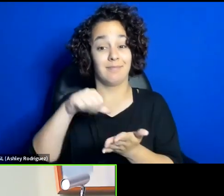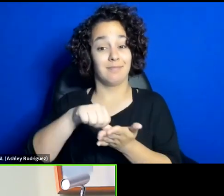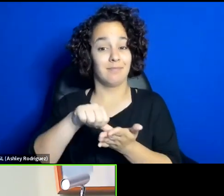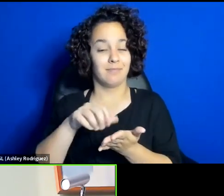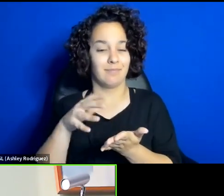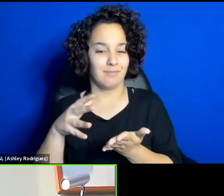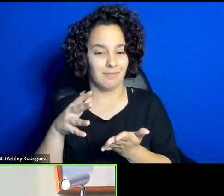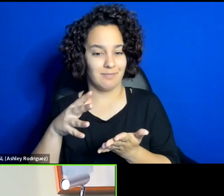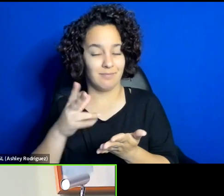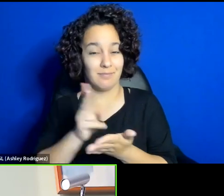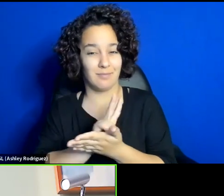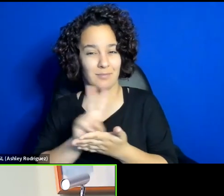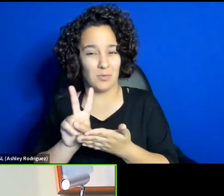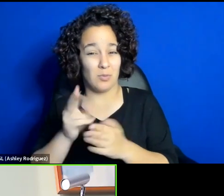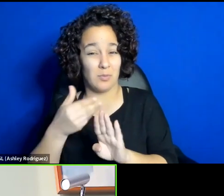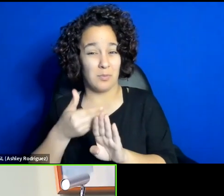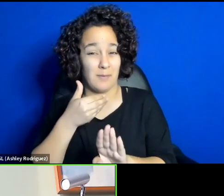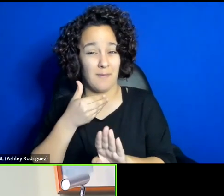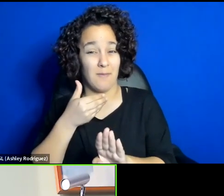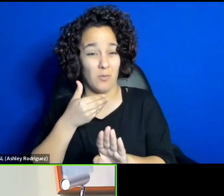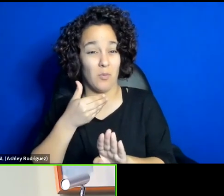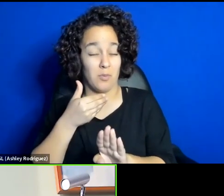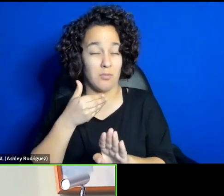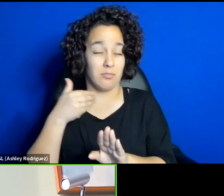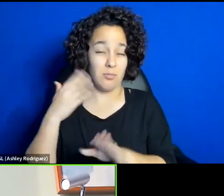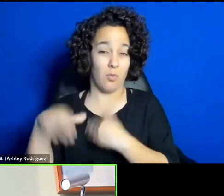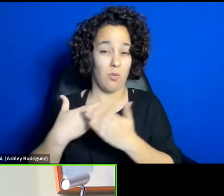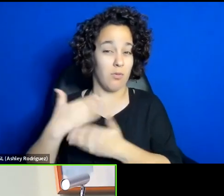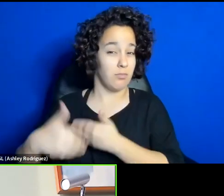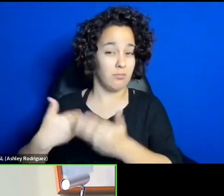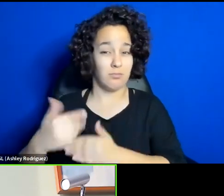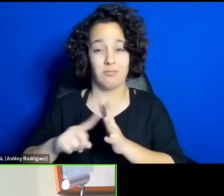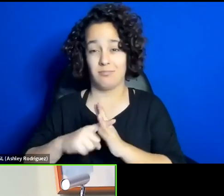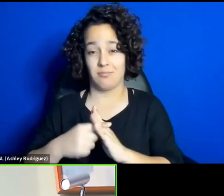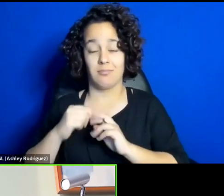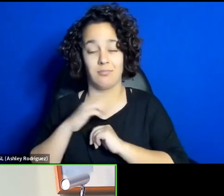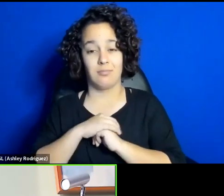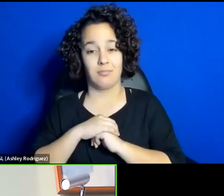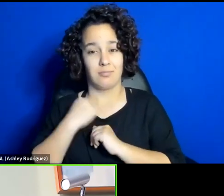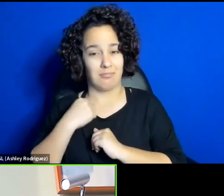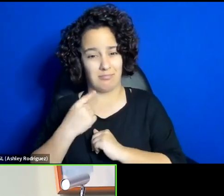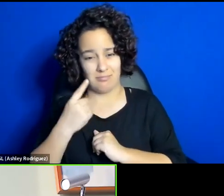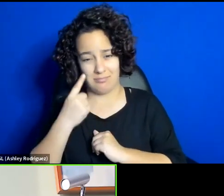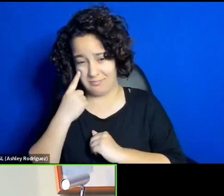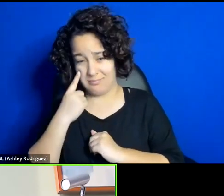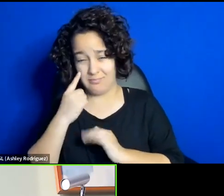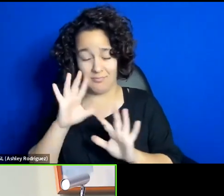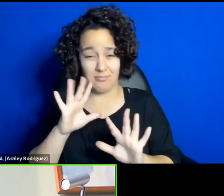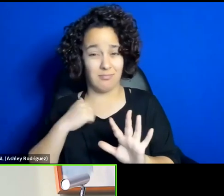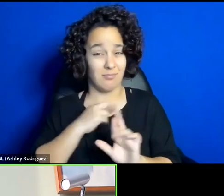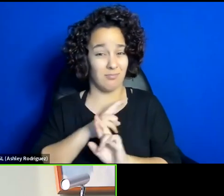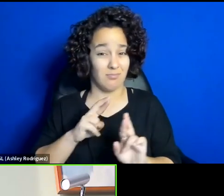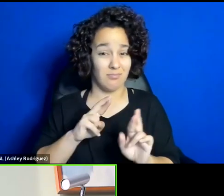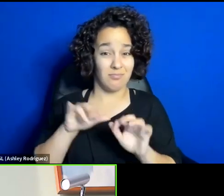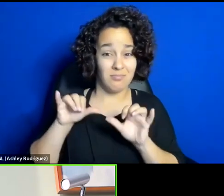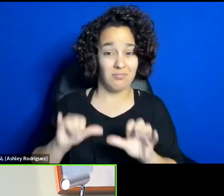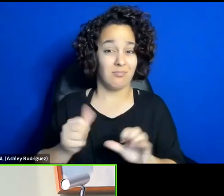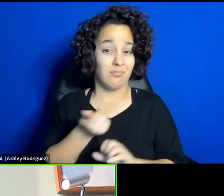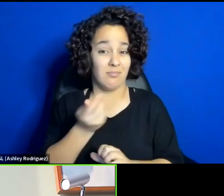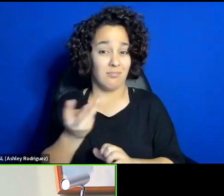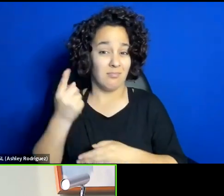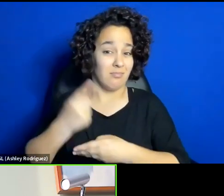Two weeks before the process to start supposed to stay only only a few days but then I